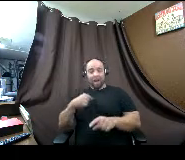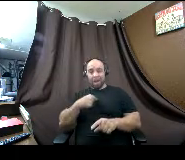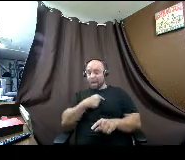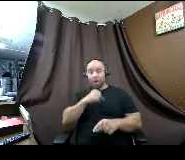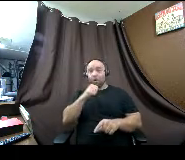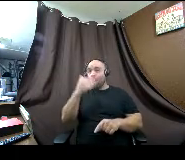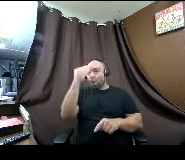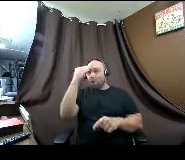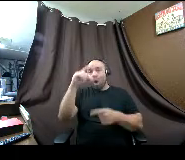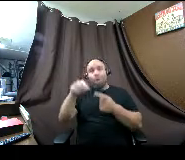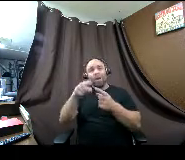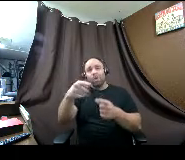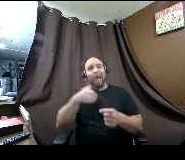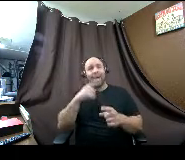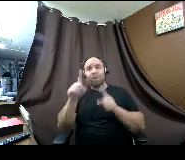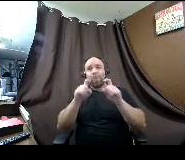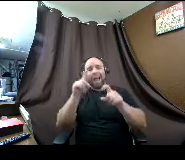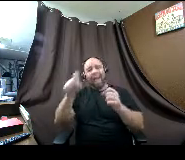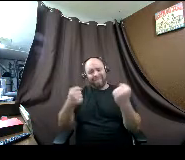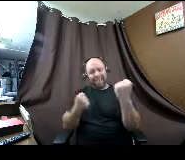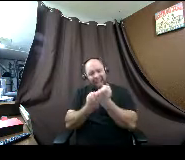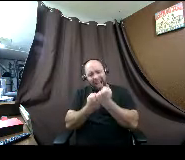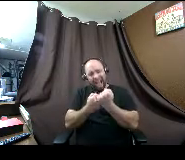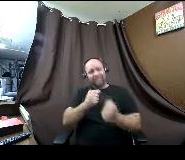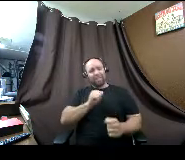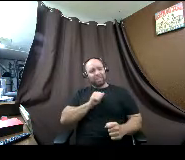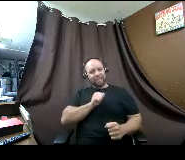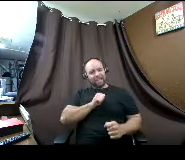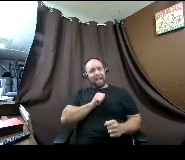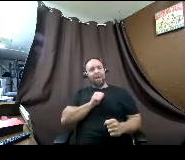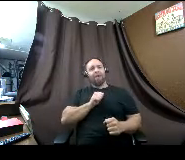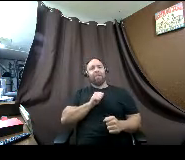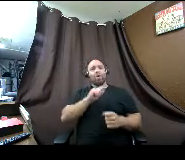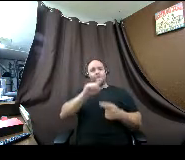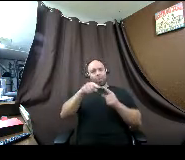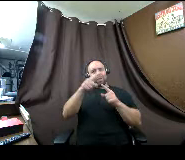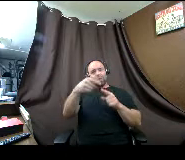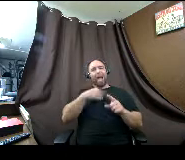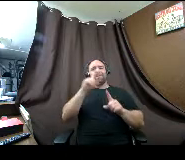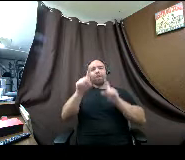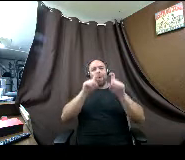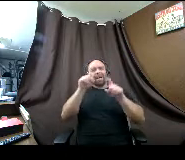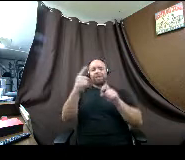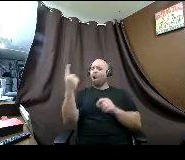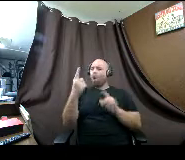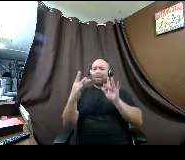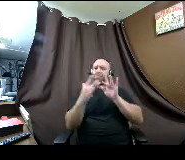to be an advocate for yourself uh when you do have those questions so always reach out when you need help